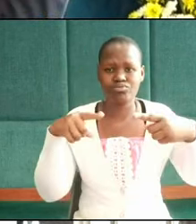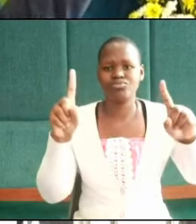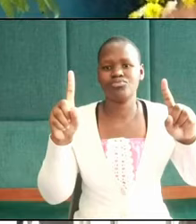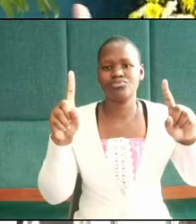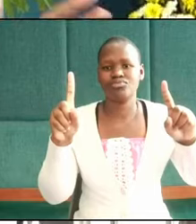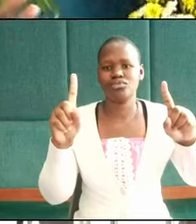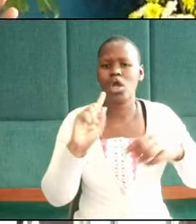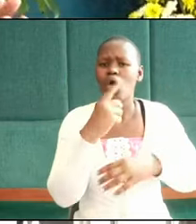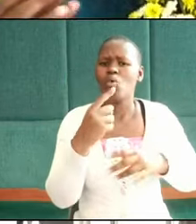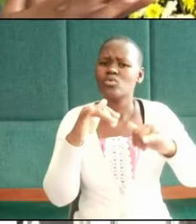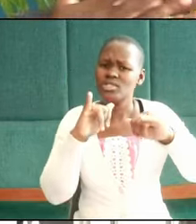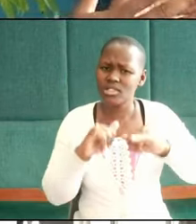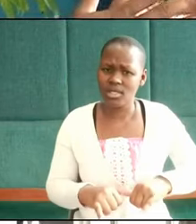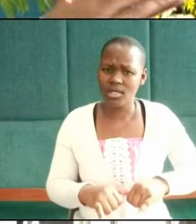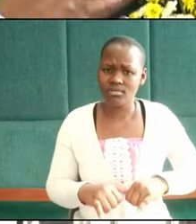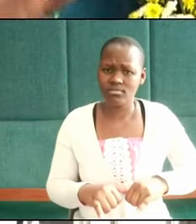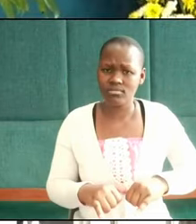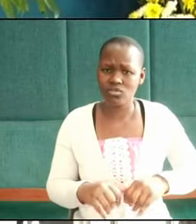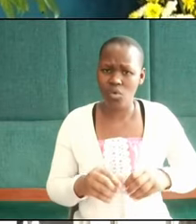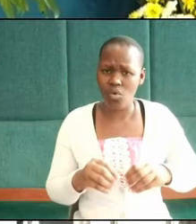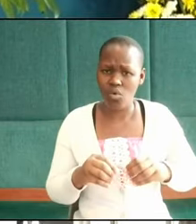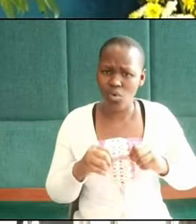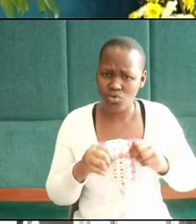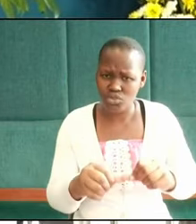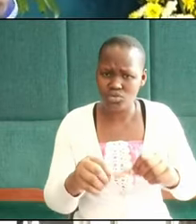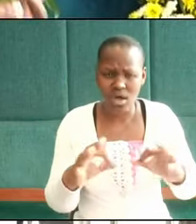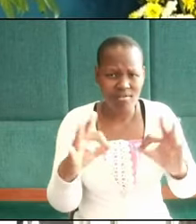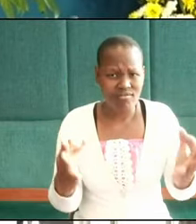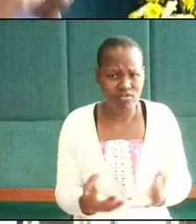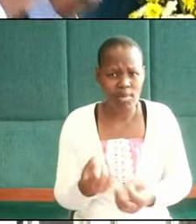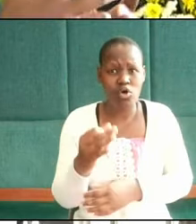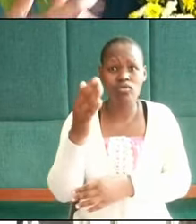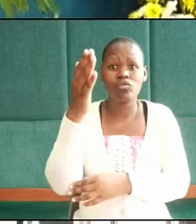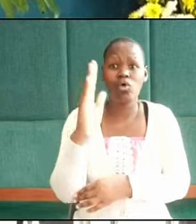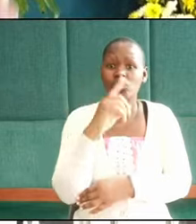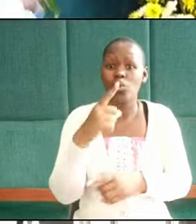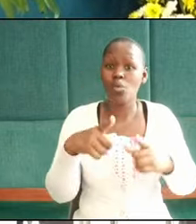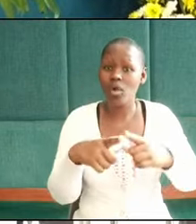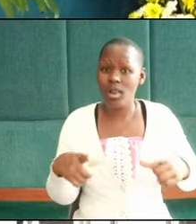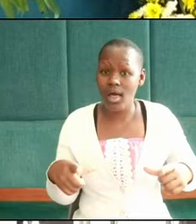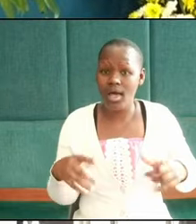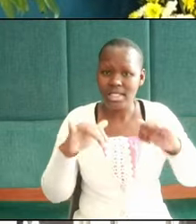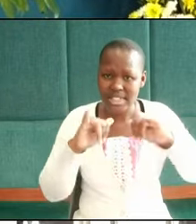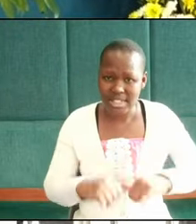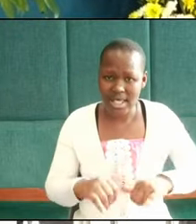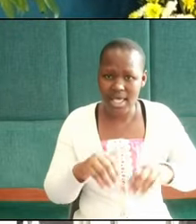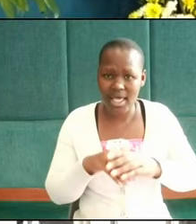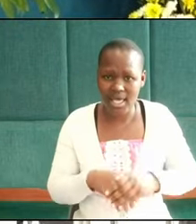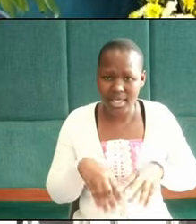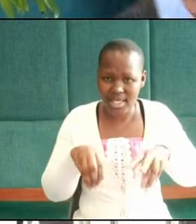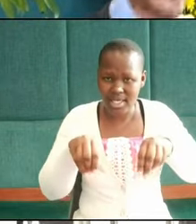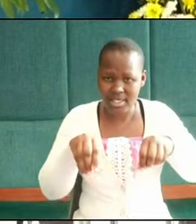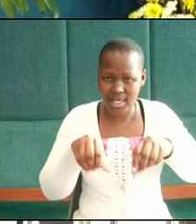Those who remain to surgeon on the families of those whose loved ones rest in the dust